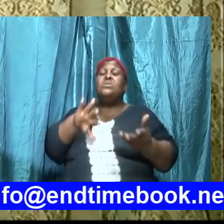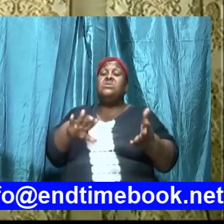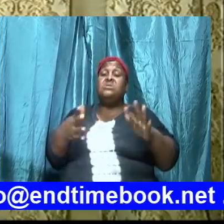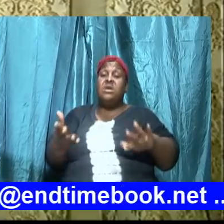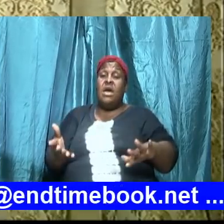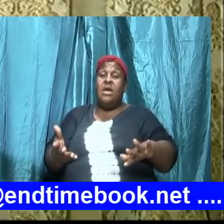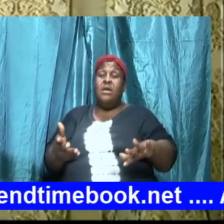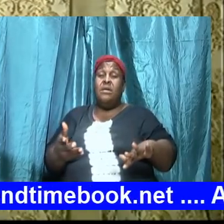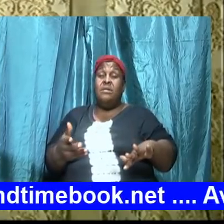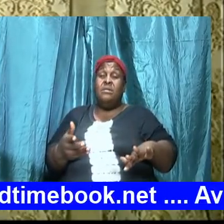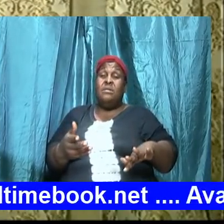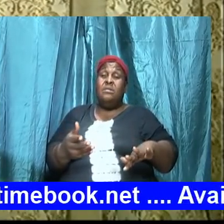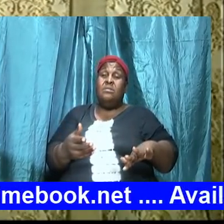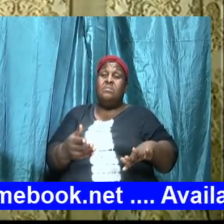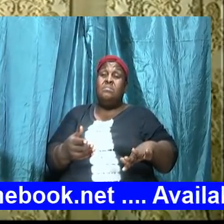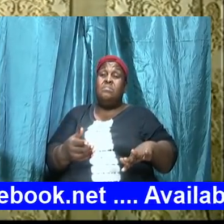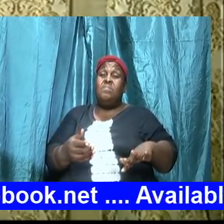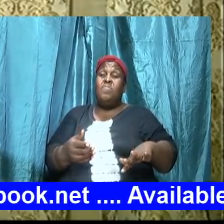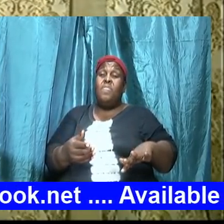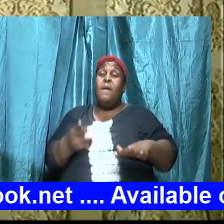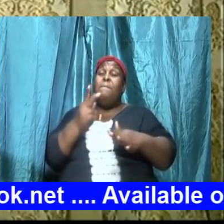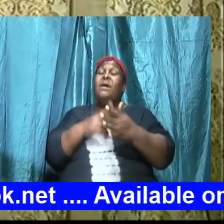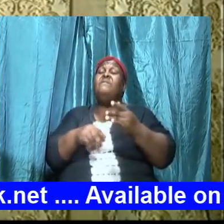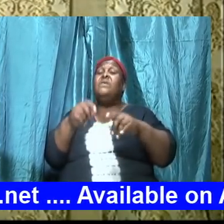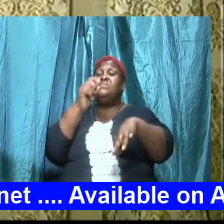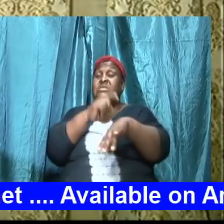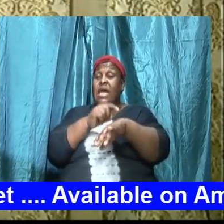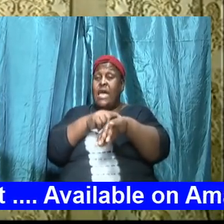withdraw ourselves to fast and to seek